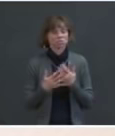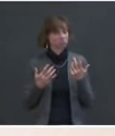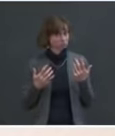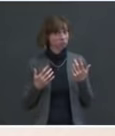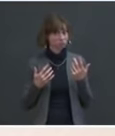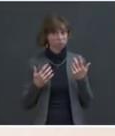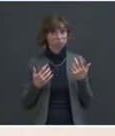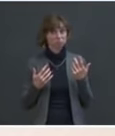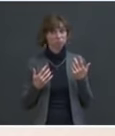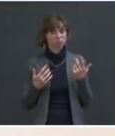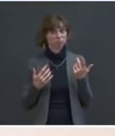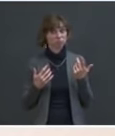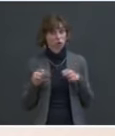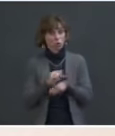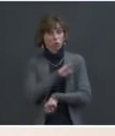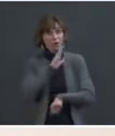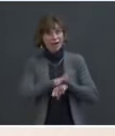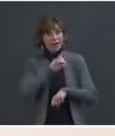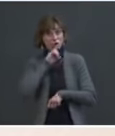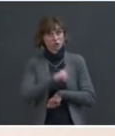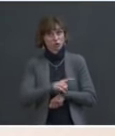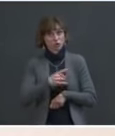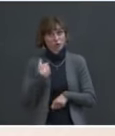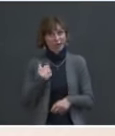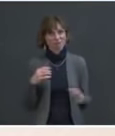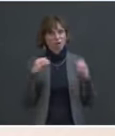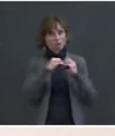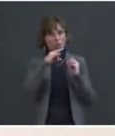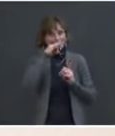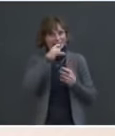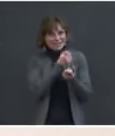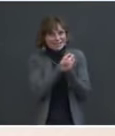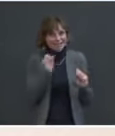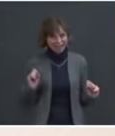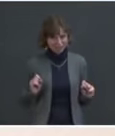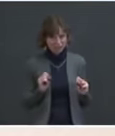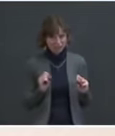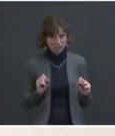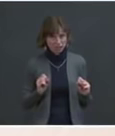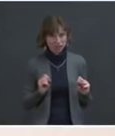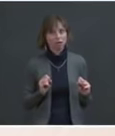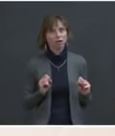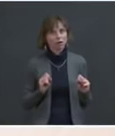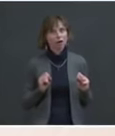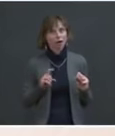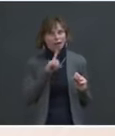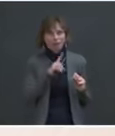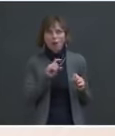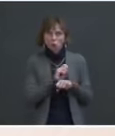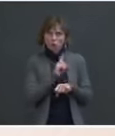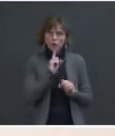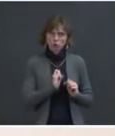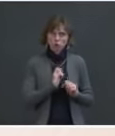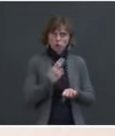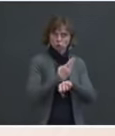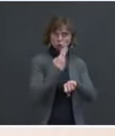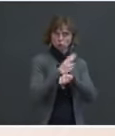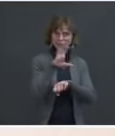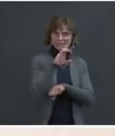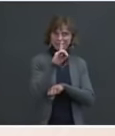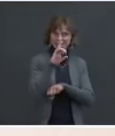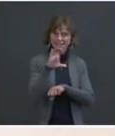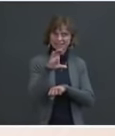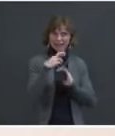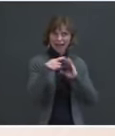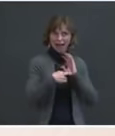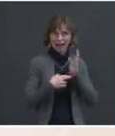they're working on ensuring we can have more kids safely. They are working to implement CDC guidelines, but they are different circumstances.